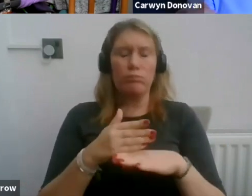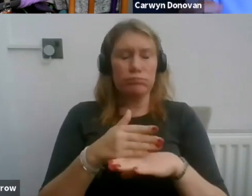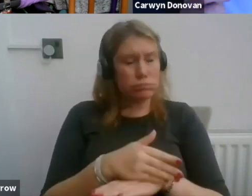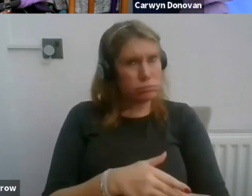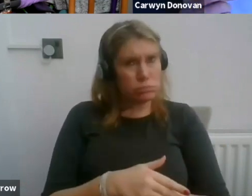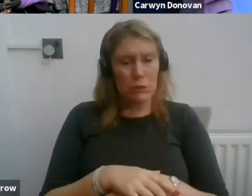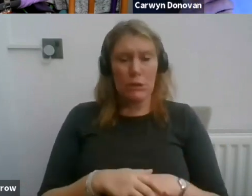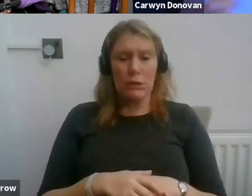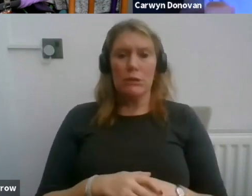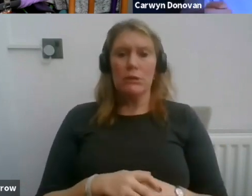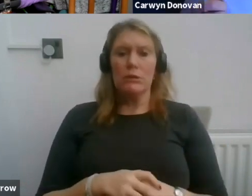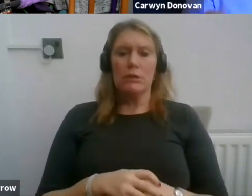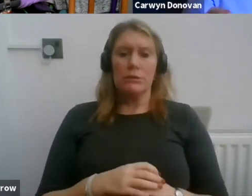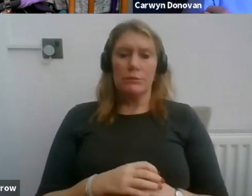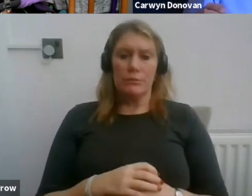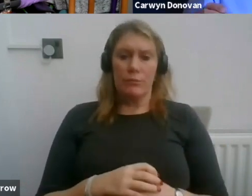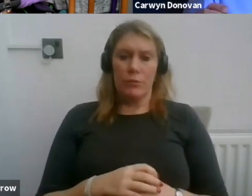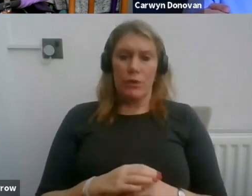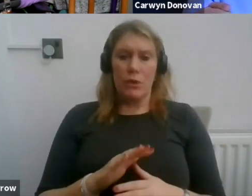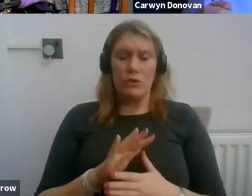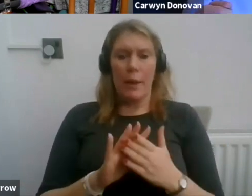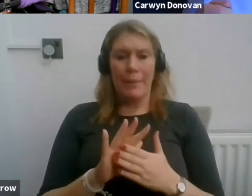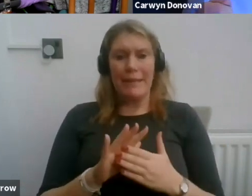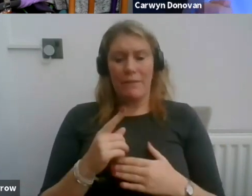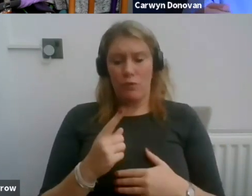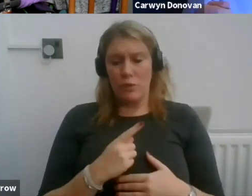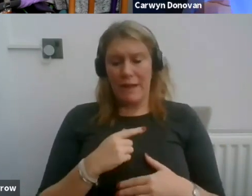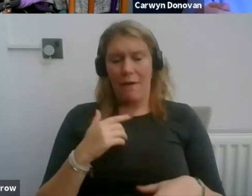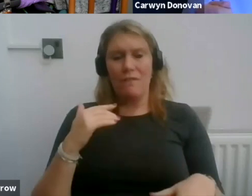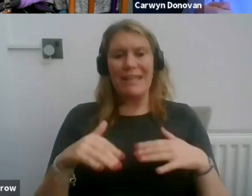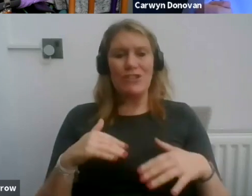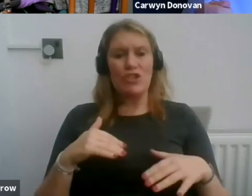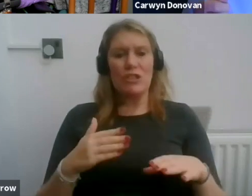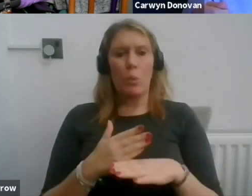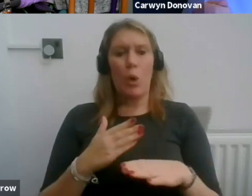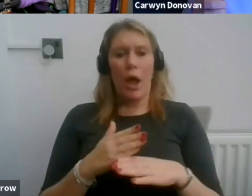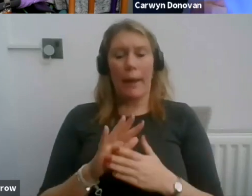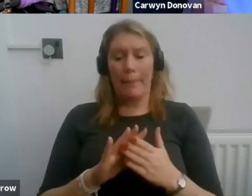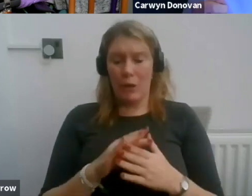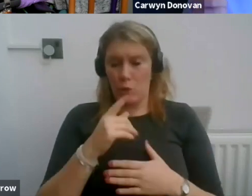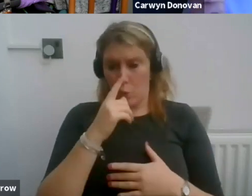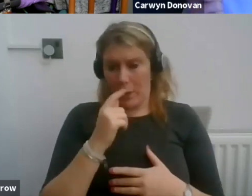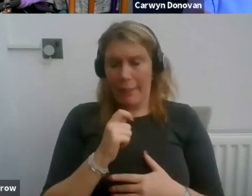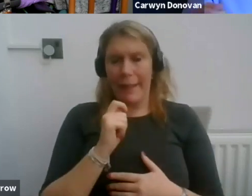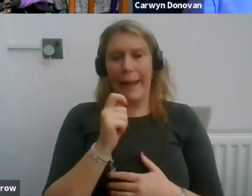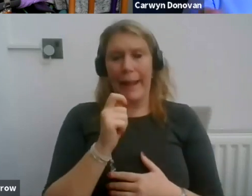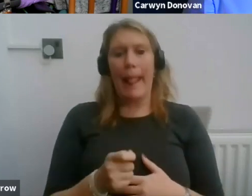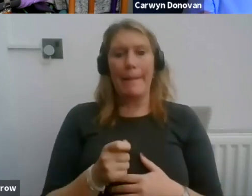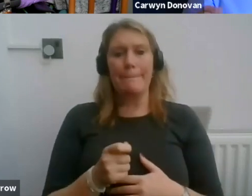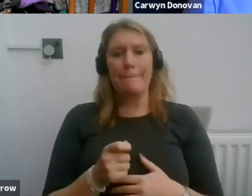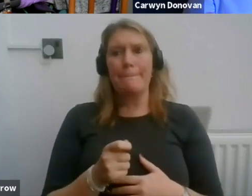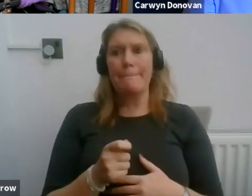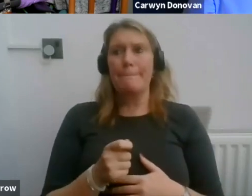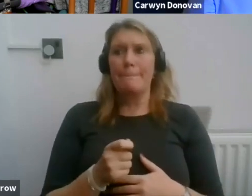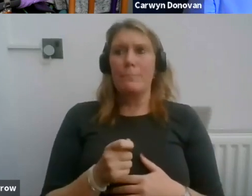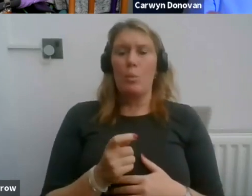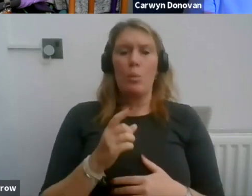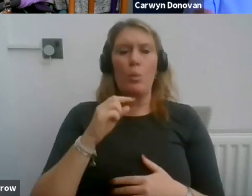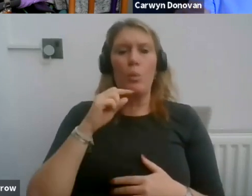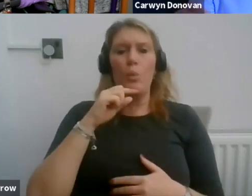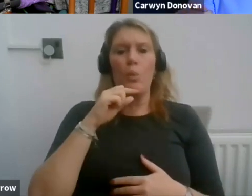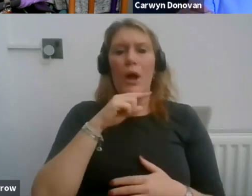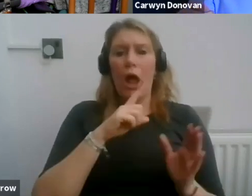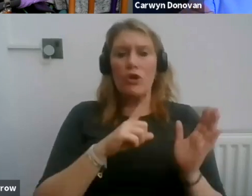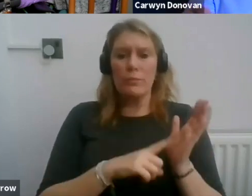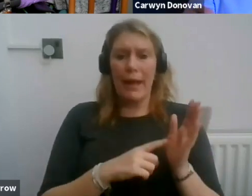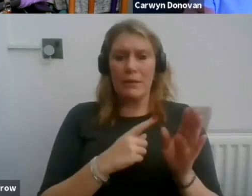through. But if they are injured at work, well, they are able to claim for £100 per week for